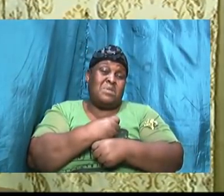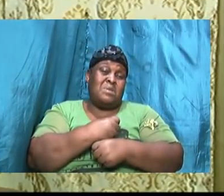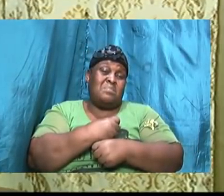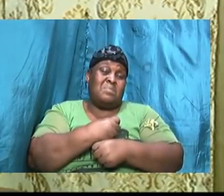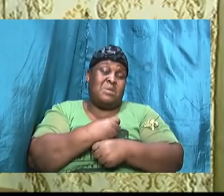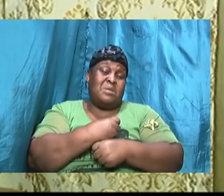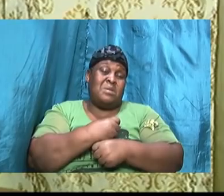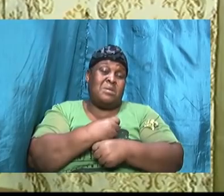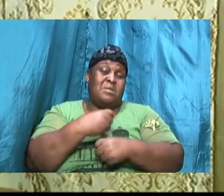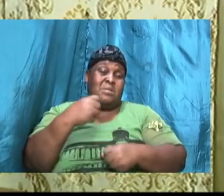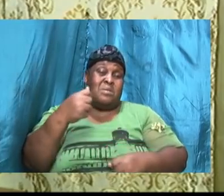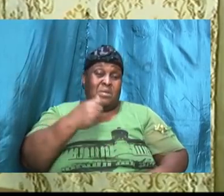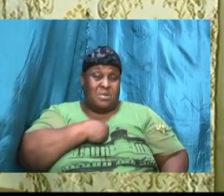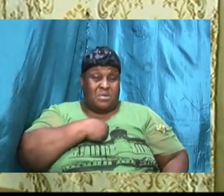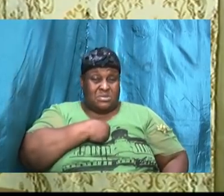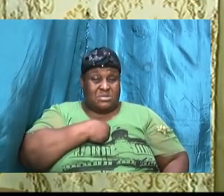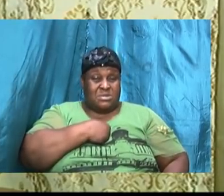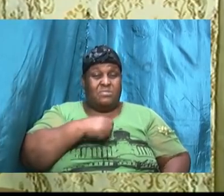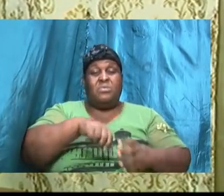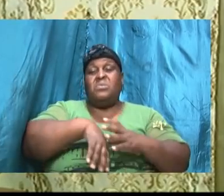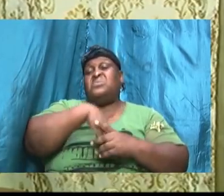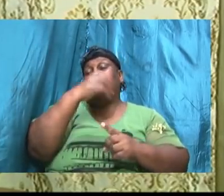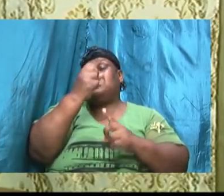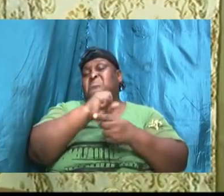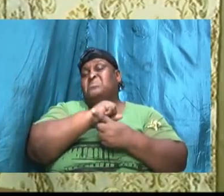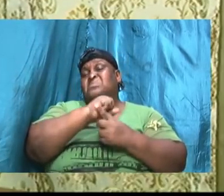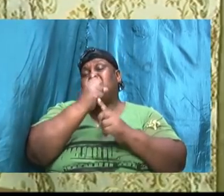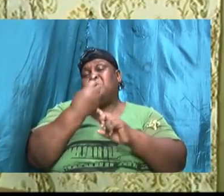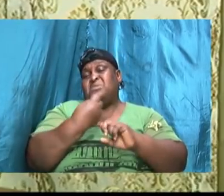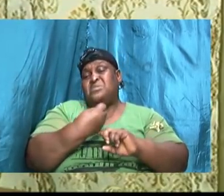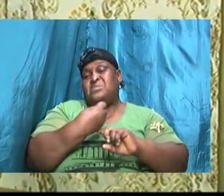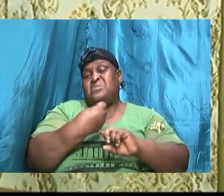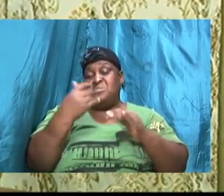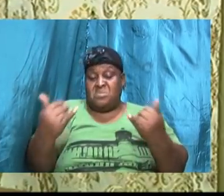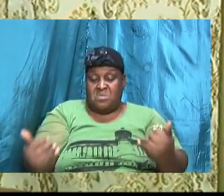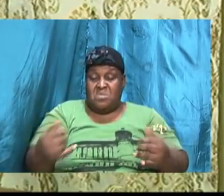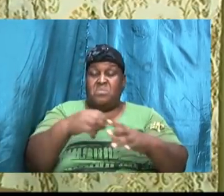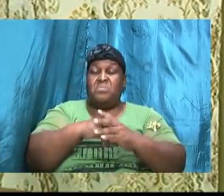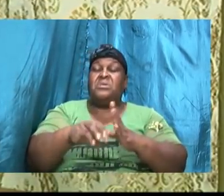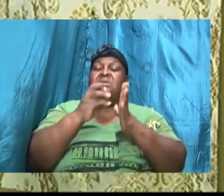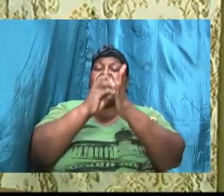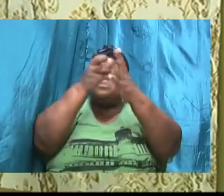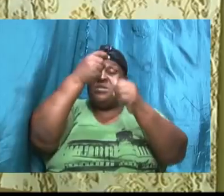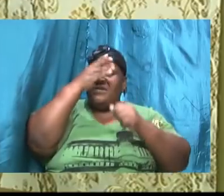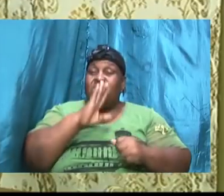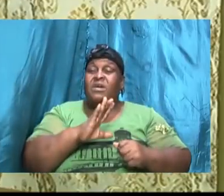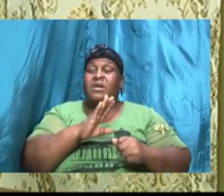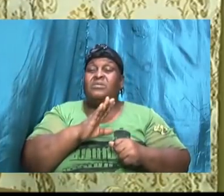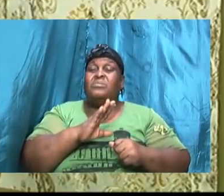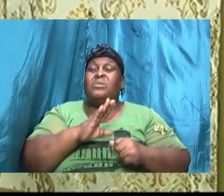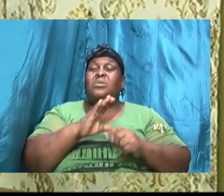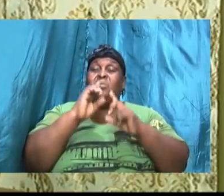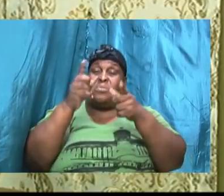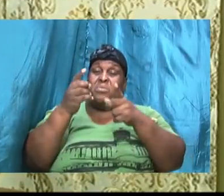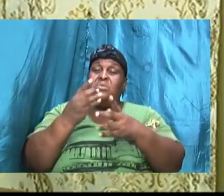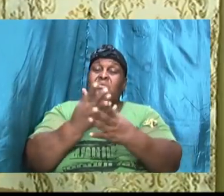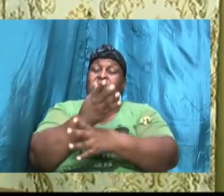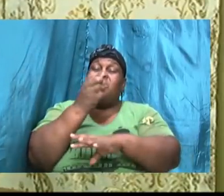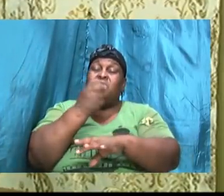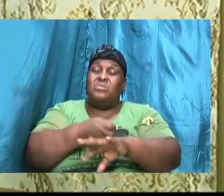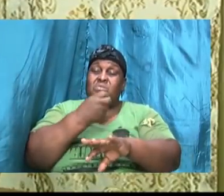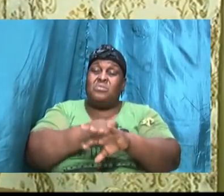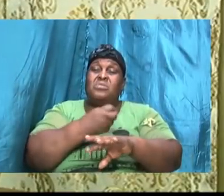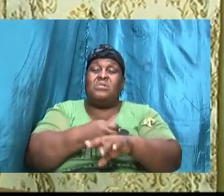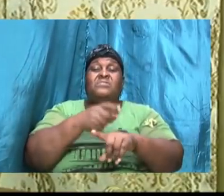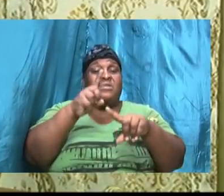knowing that we are in the will of God and we are going to it, we have got to rely on the grace and the mercies of God